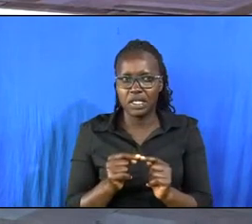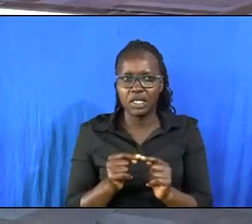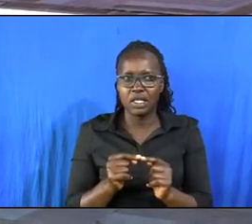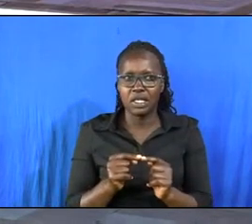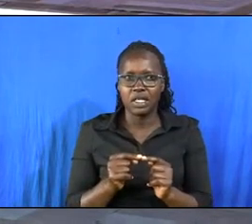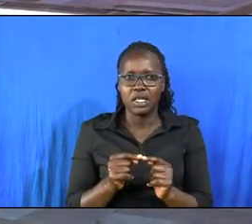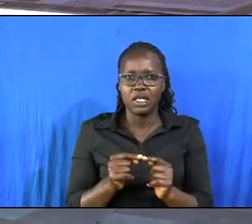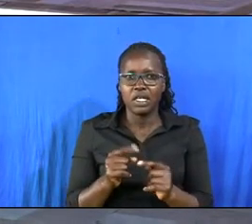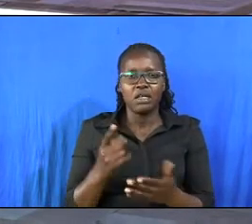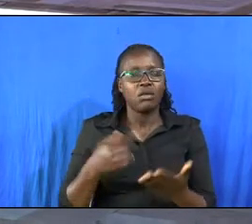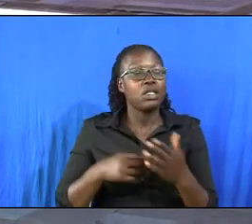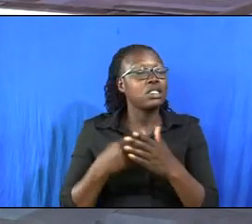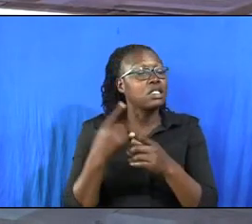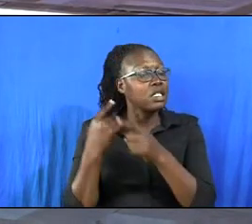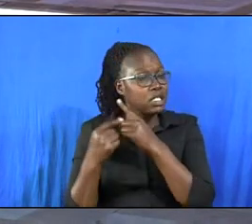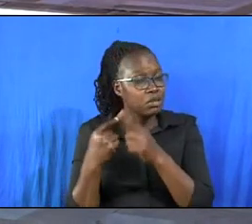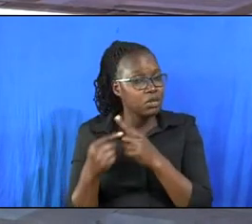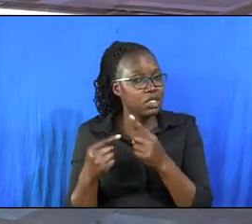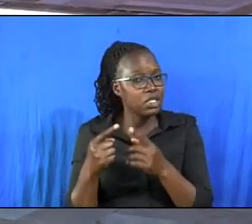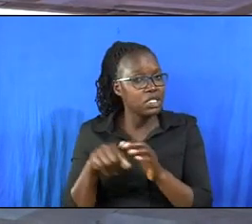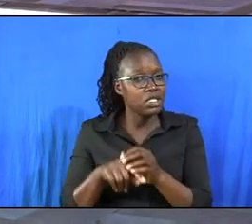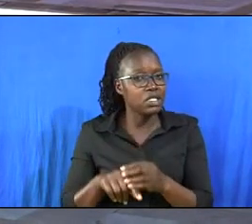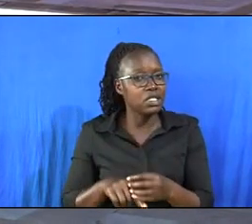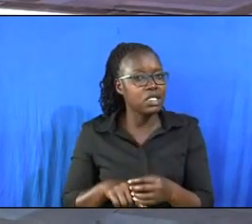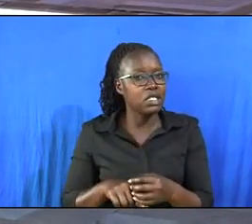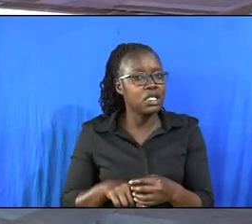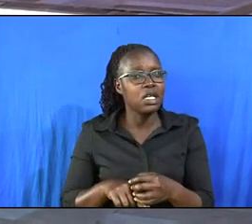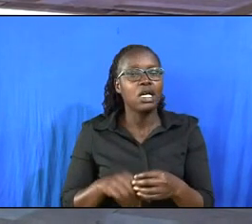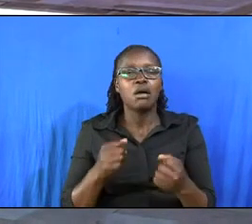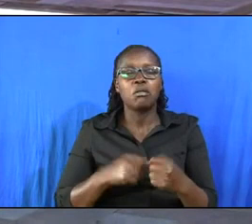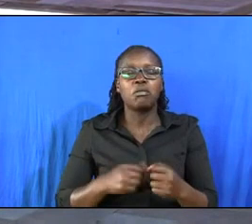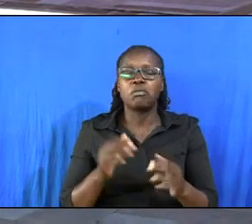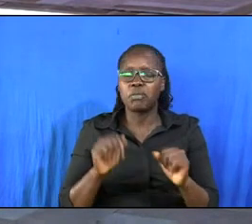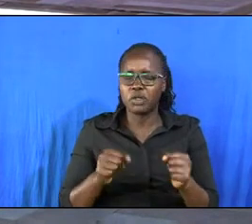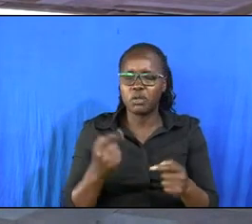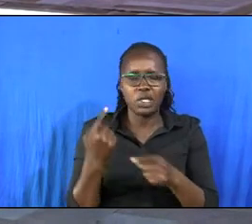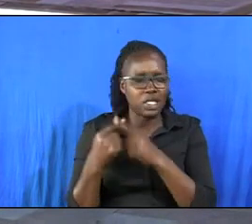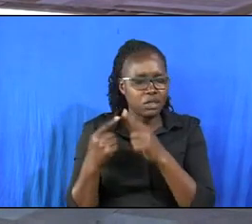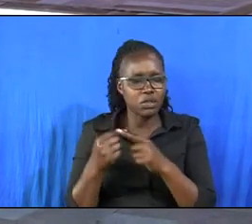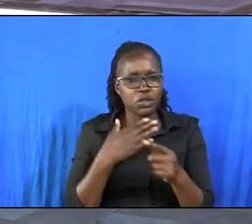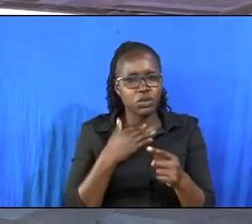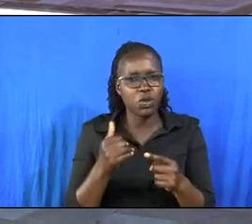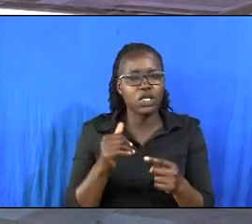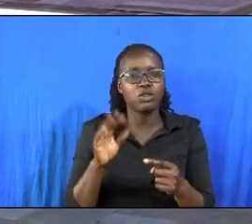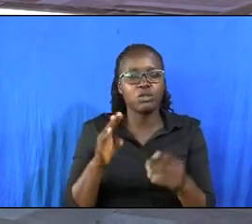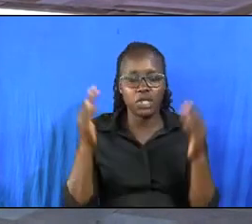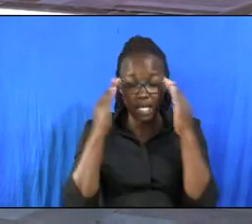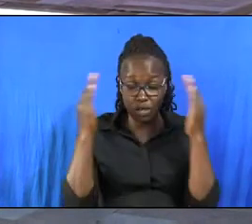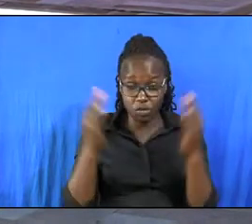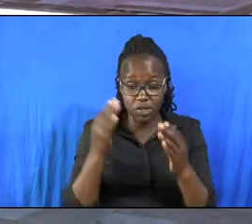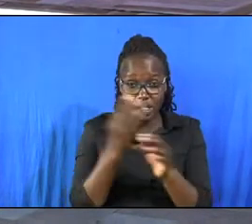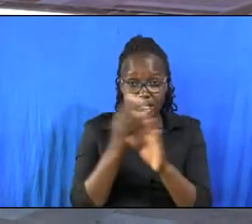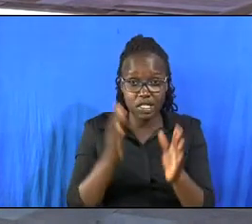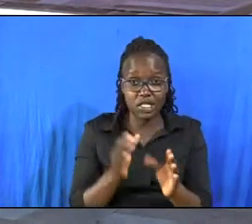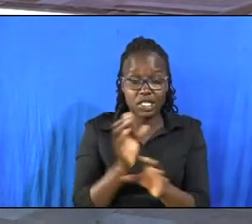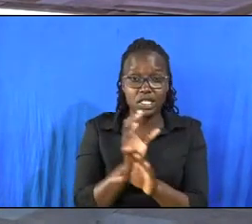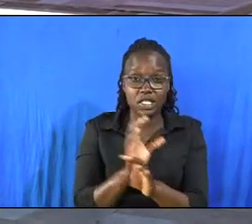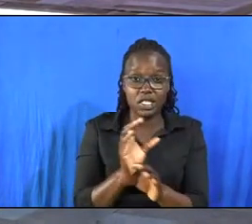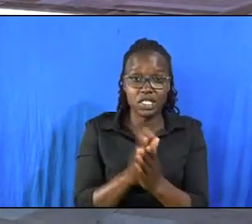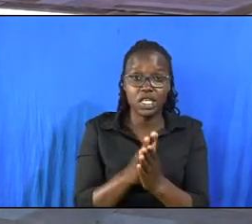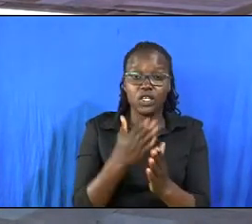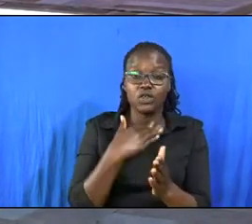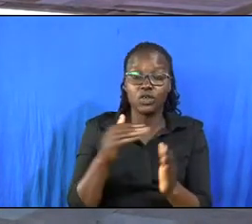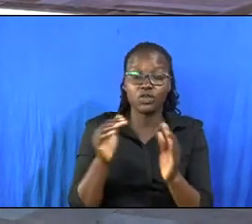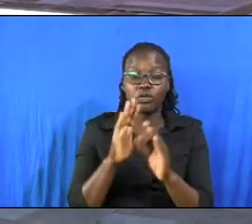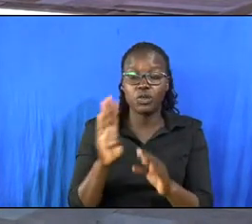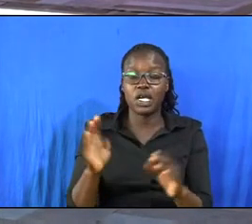what paul experienced at this is what you might be experiencing you want to be a committed christian in church you want to